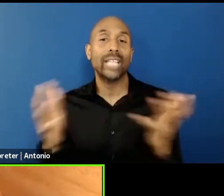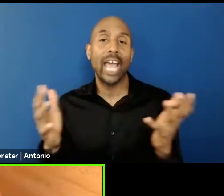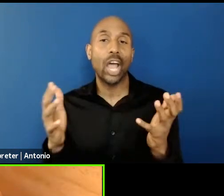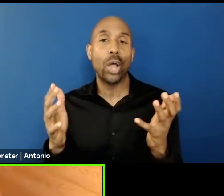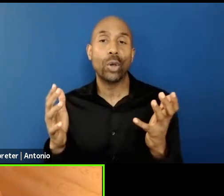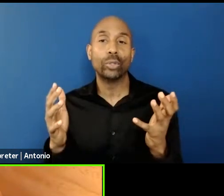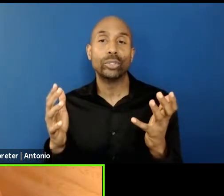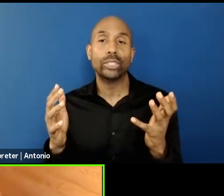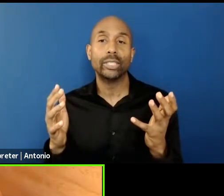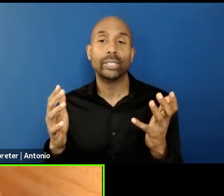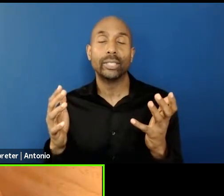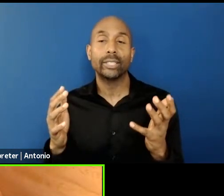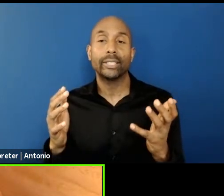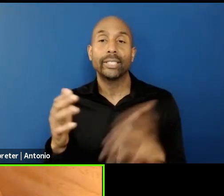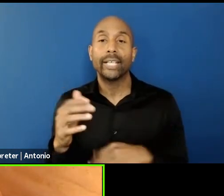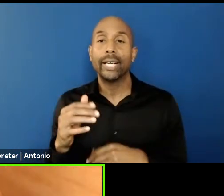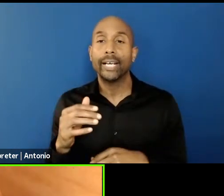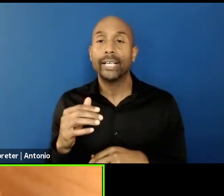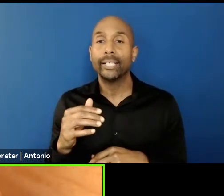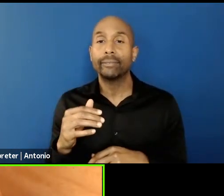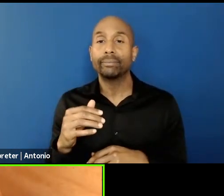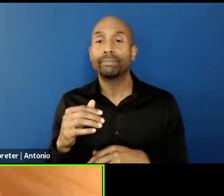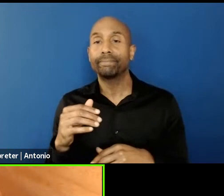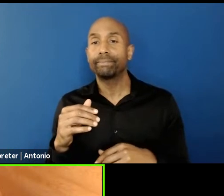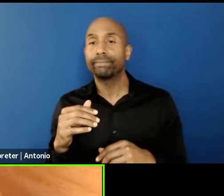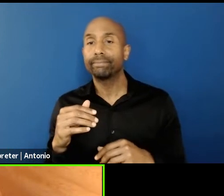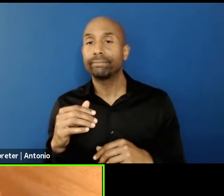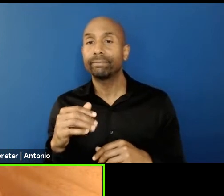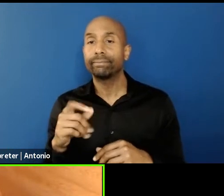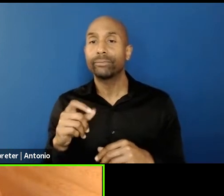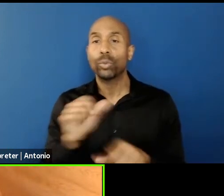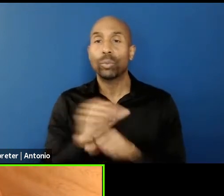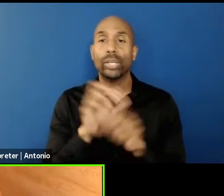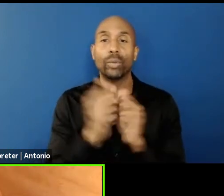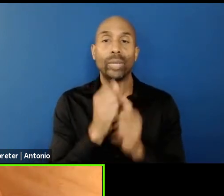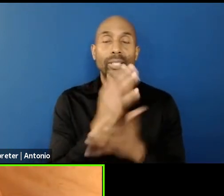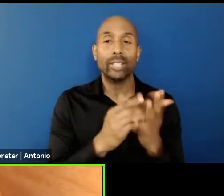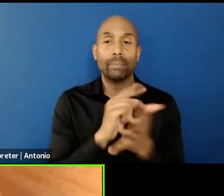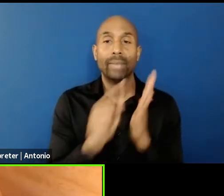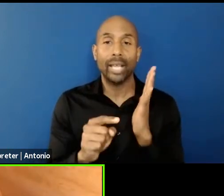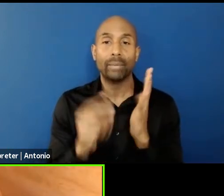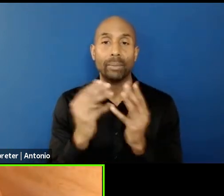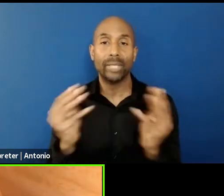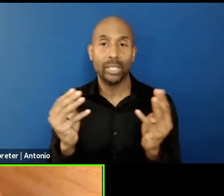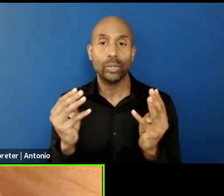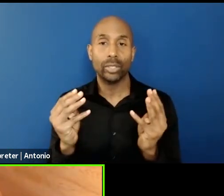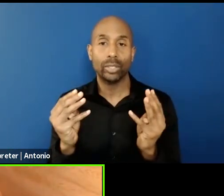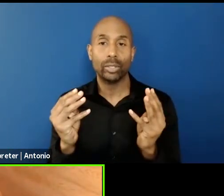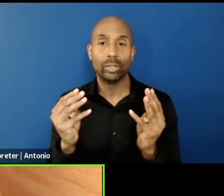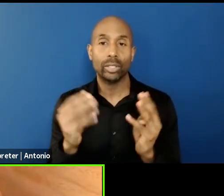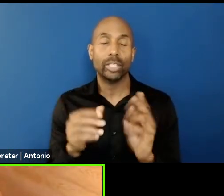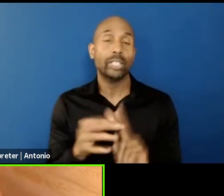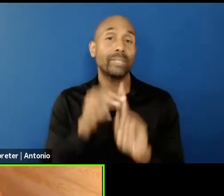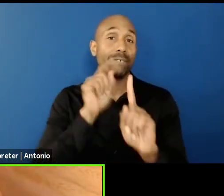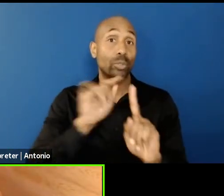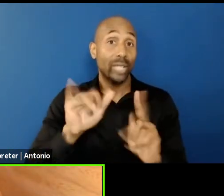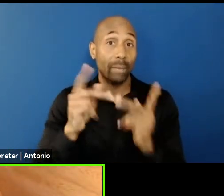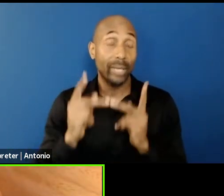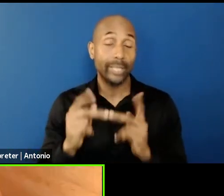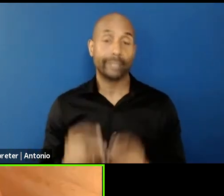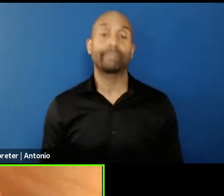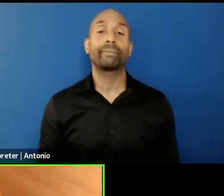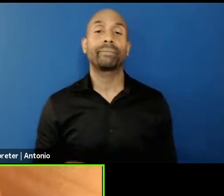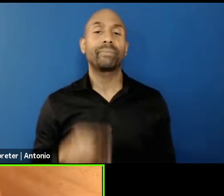places that I have traveled extensively to and lived into was Mexico and China, but it was more,